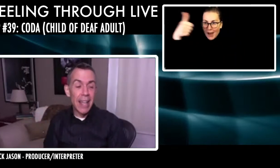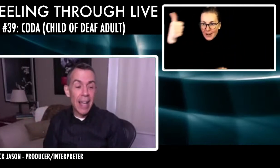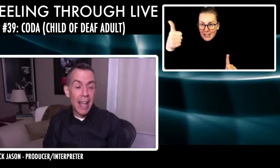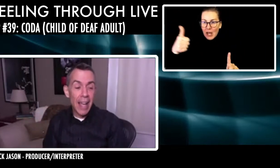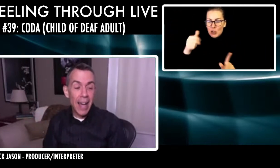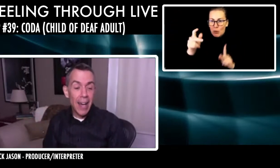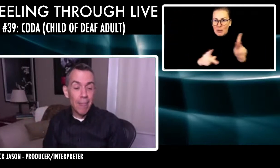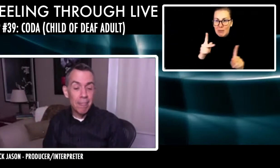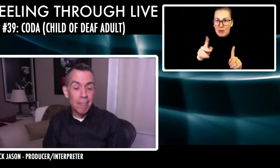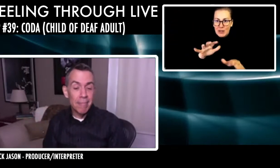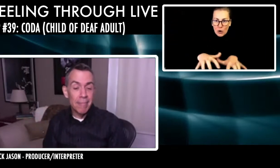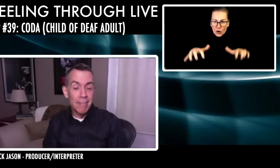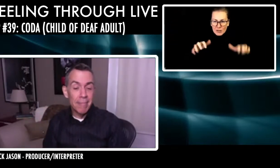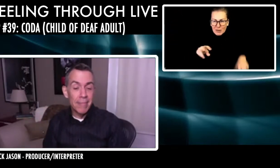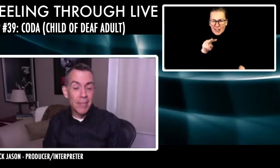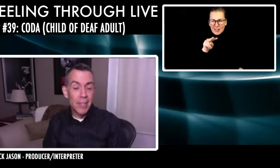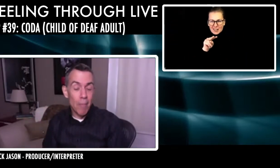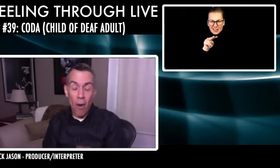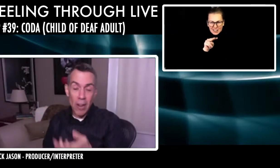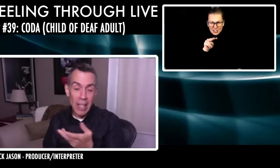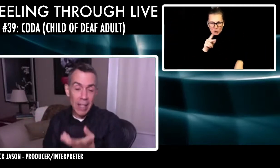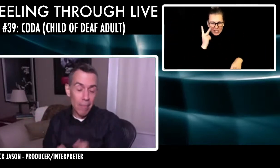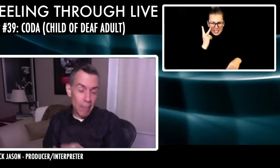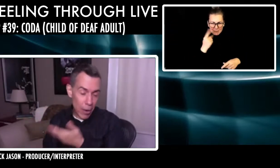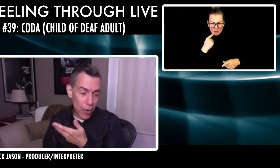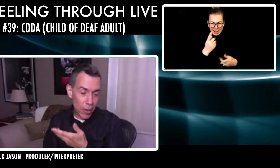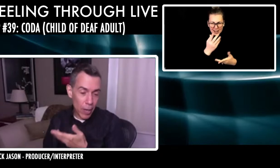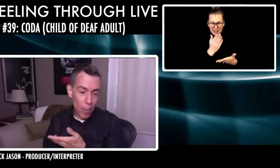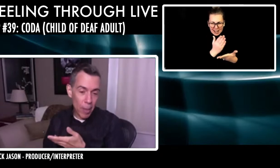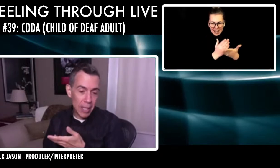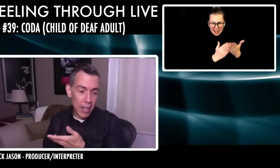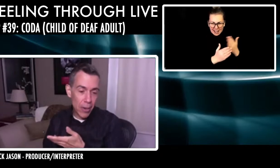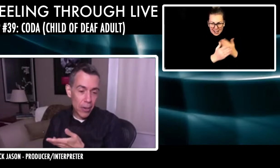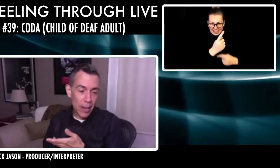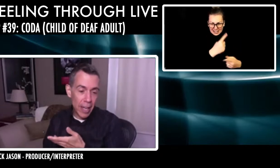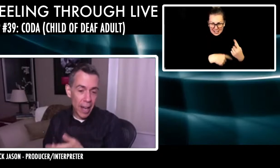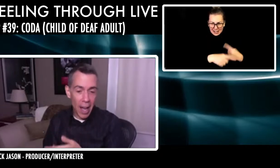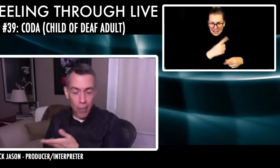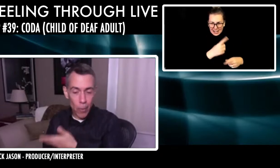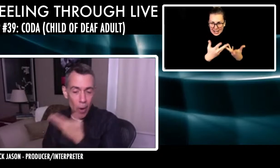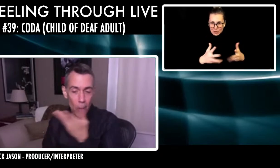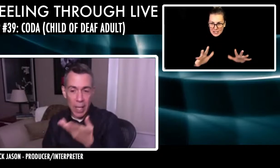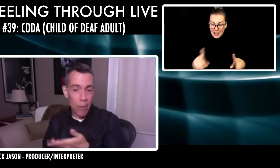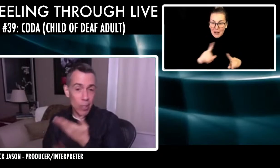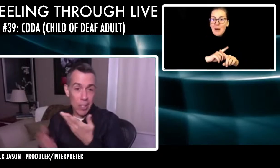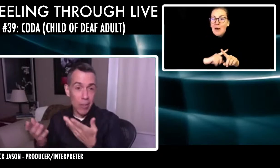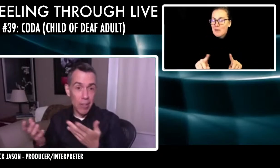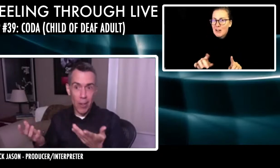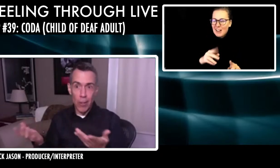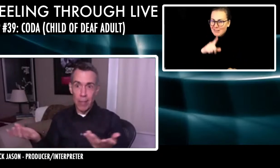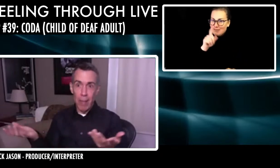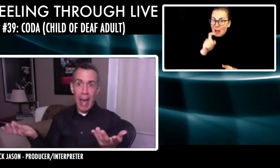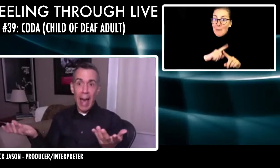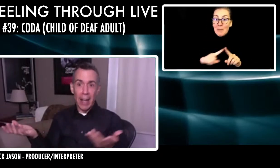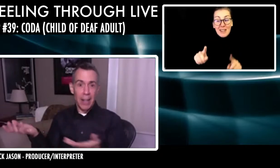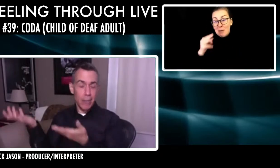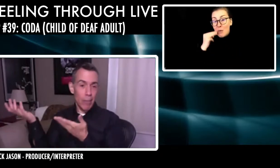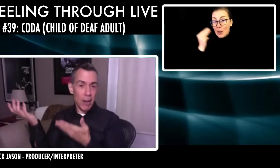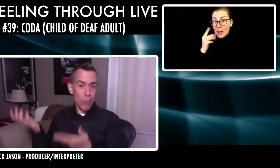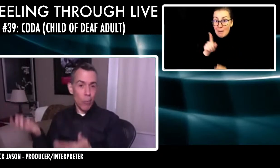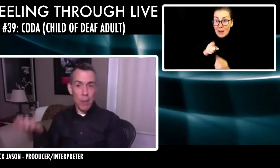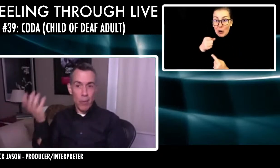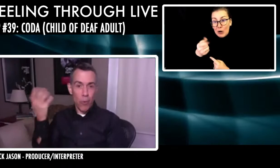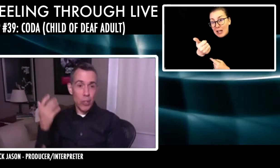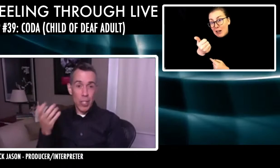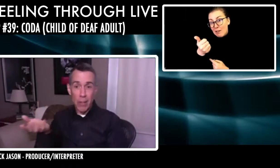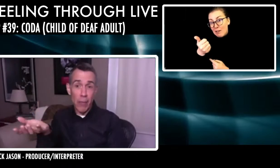And, um, Marley met her a couple of months later and I, we all became, and we still, you know, look back and we